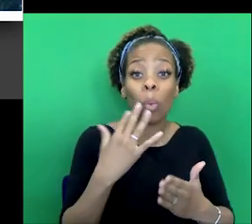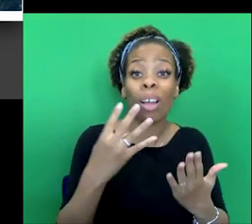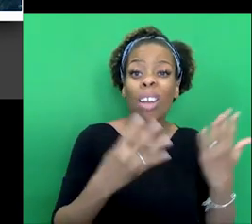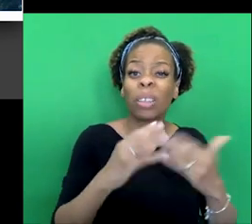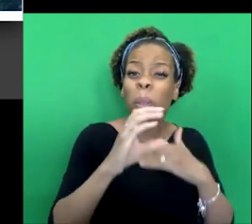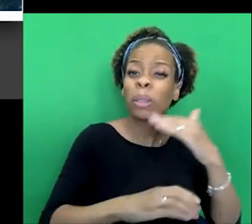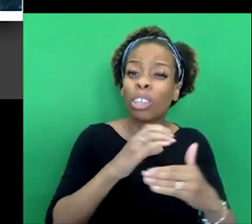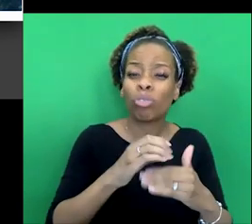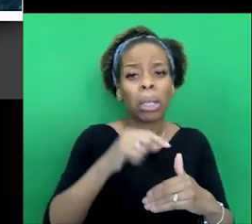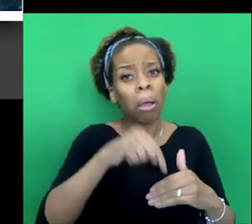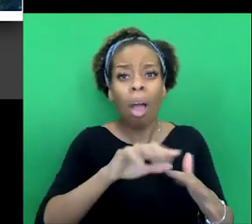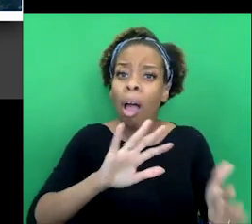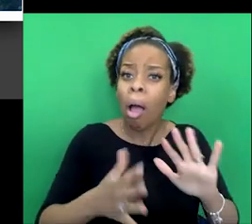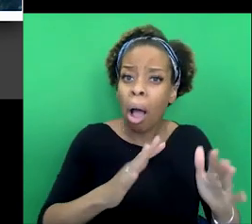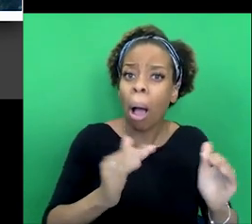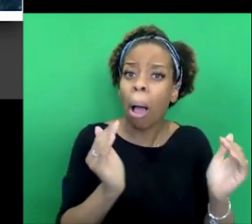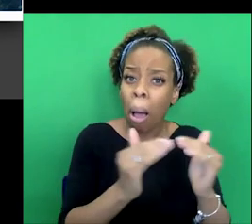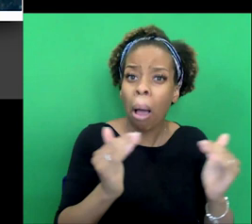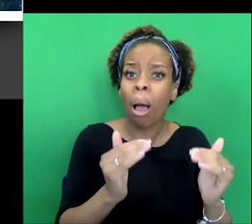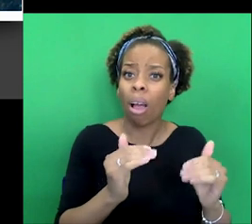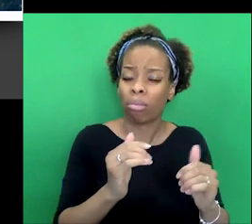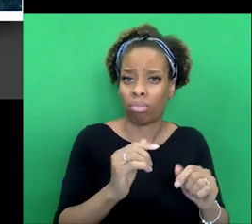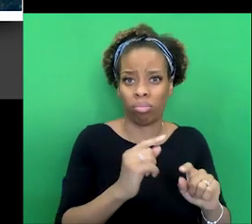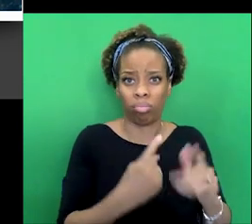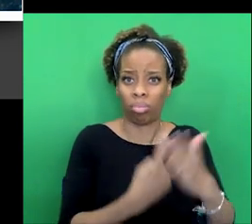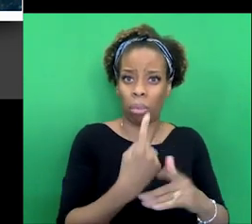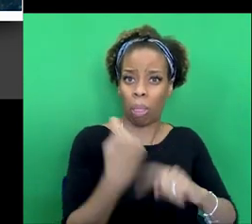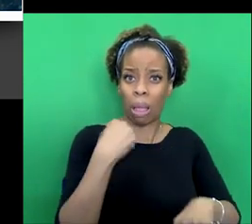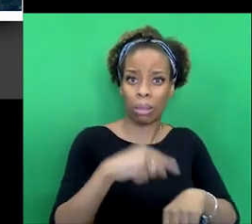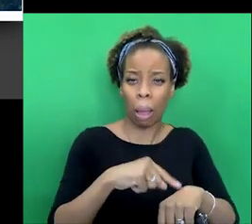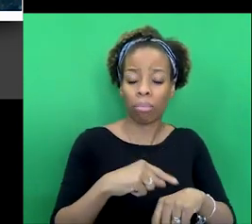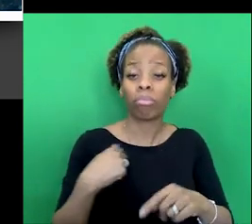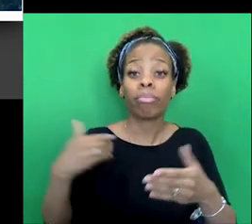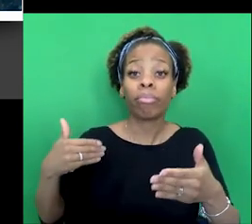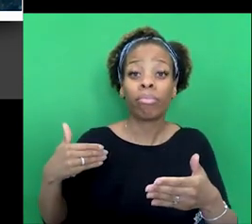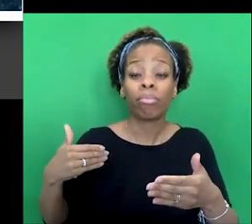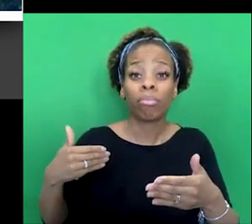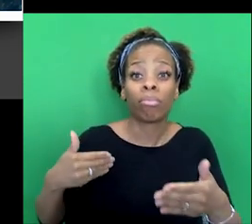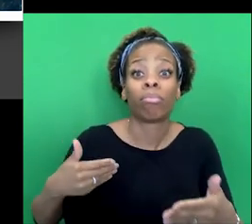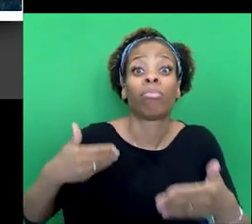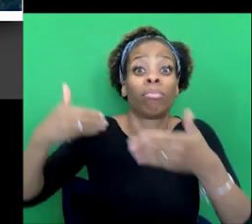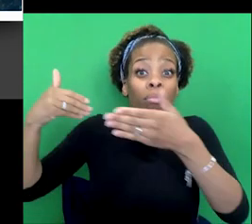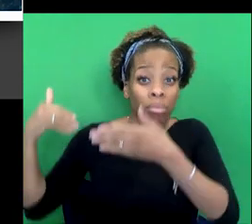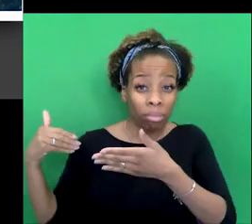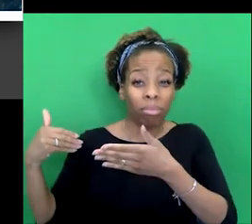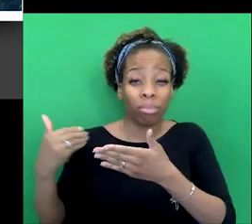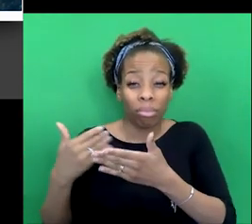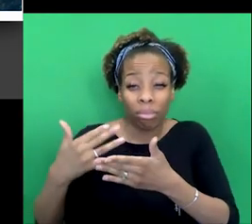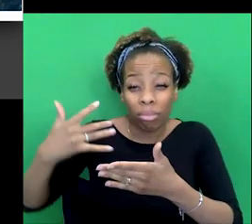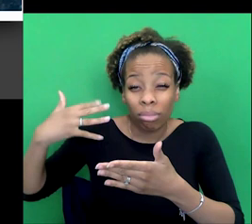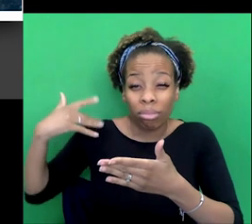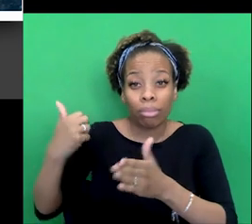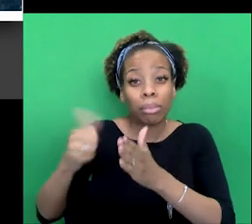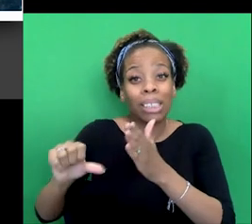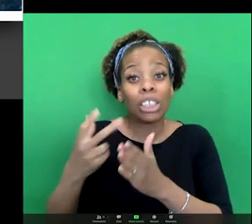They're sort of contemporaneous with their moment of production. Then we get ones that are set in the, in the past that we're reading at the very, very beginning